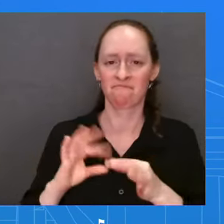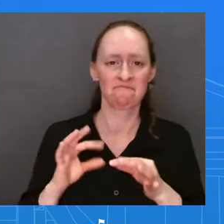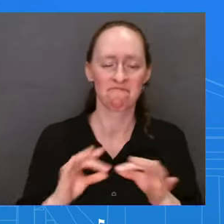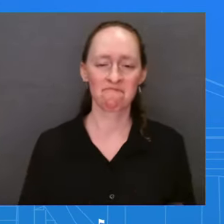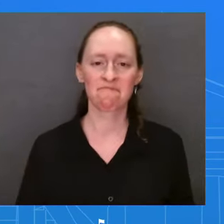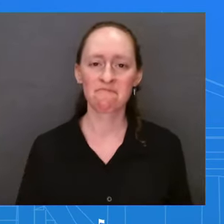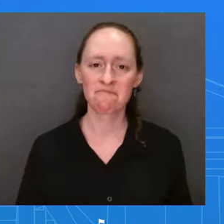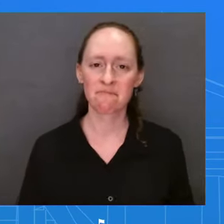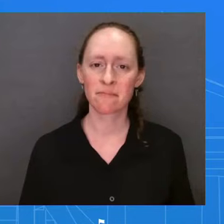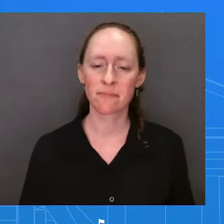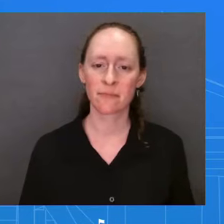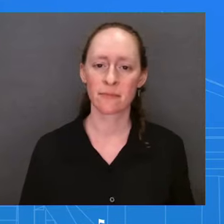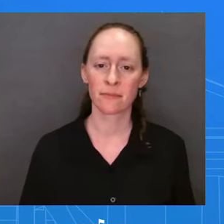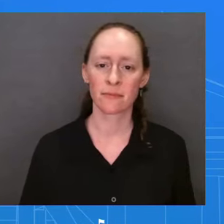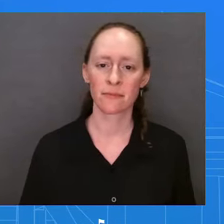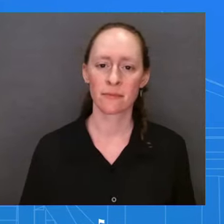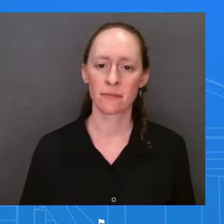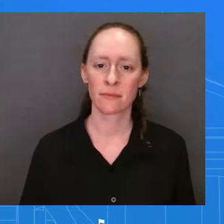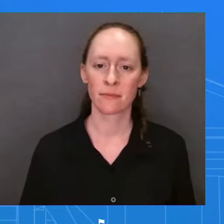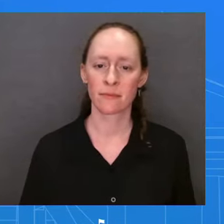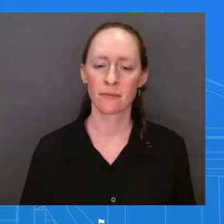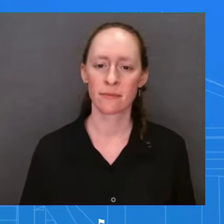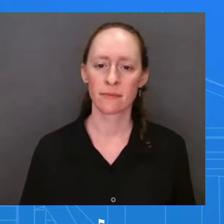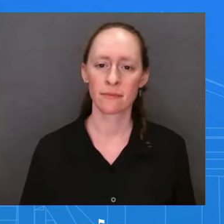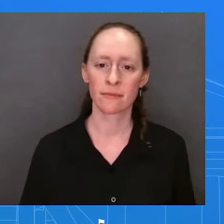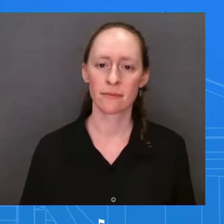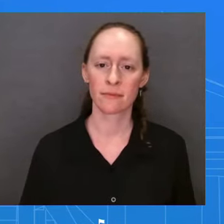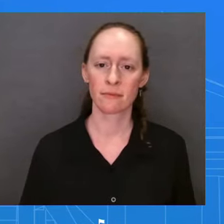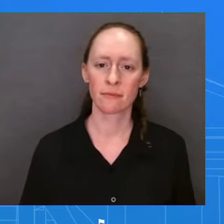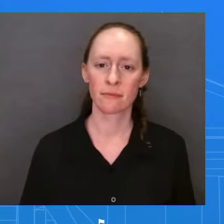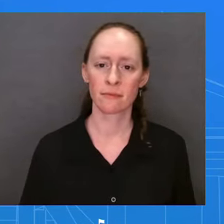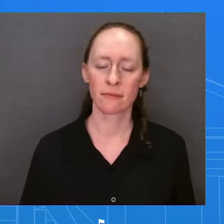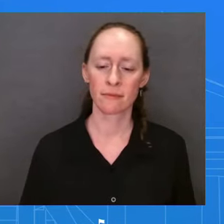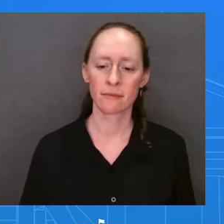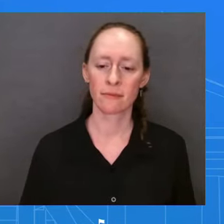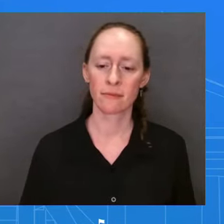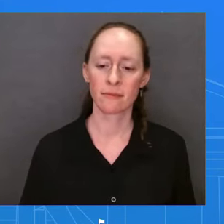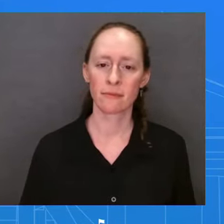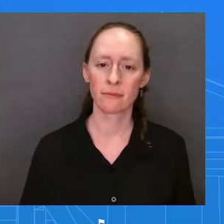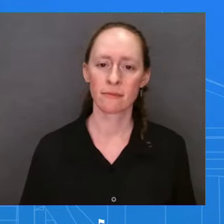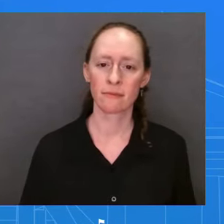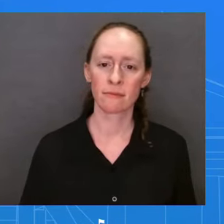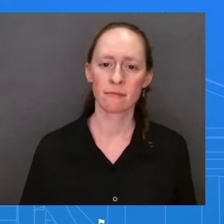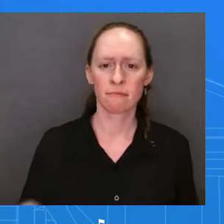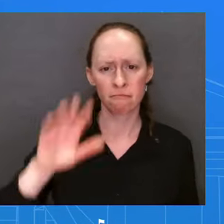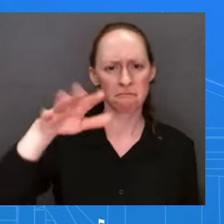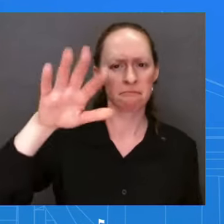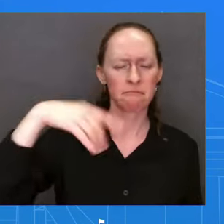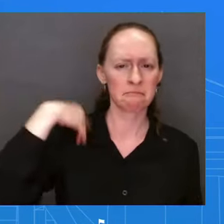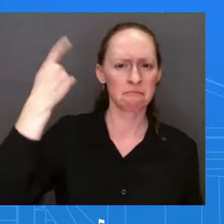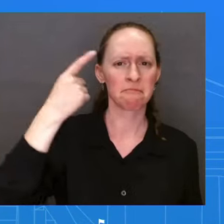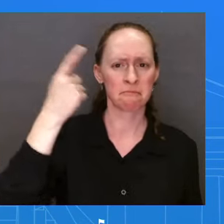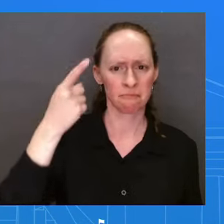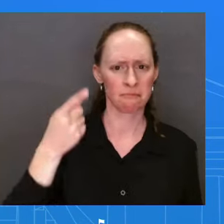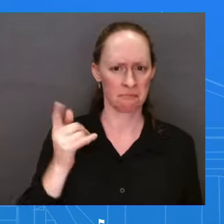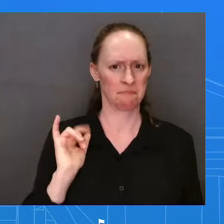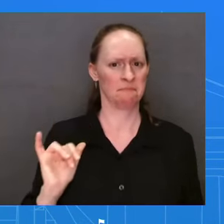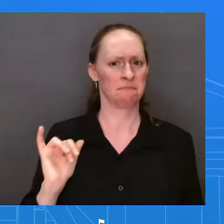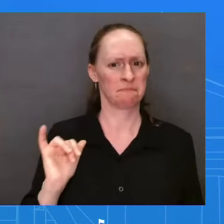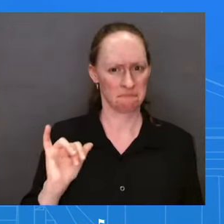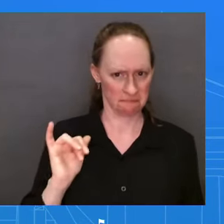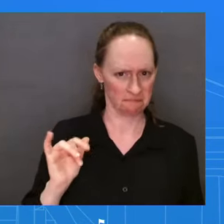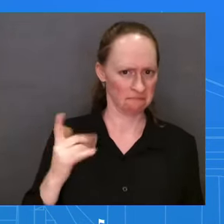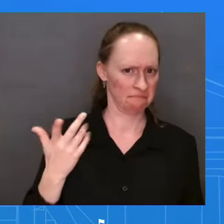mysterious conference that took place in Denmark on Saturday? I mean, I say a little mysterious because it was a it was a big conference. was countries from all over the world,